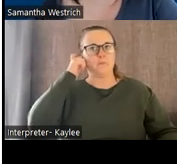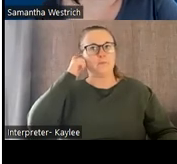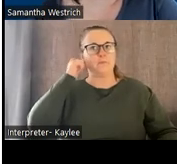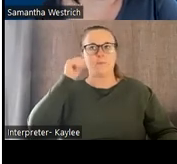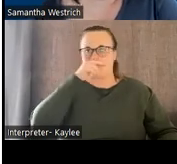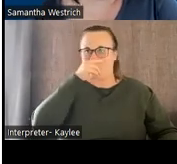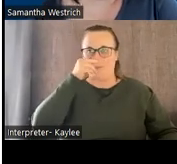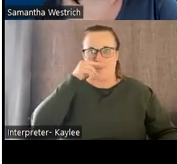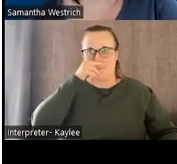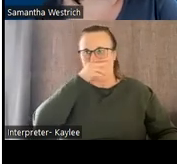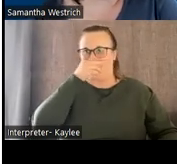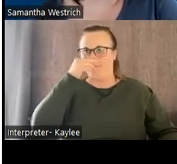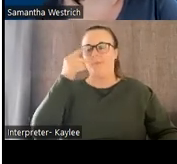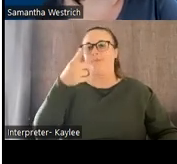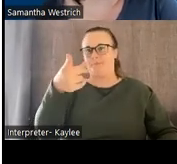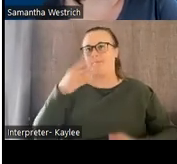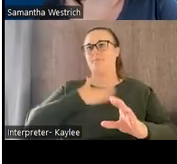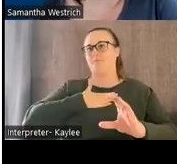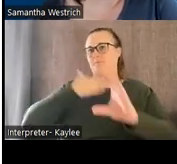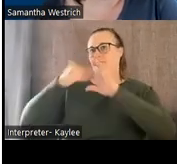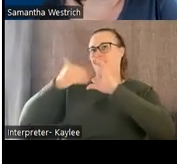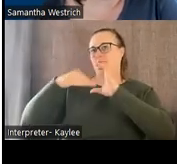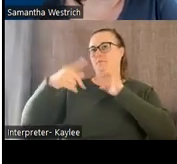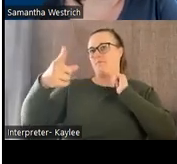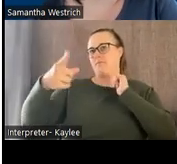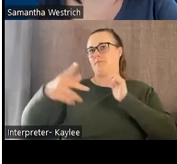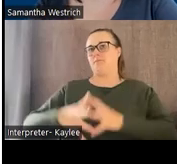in the chat. Beautiful.